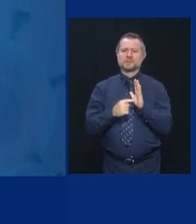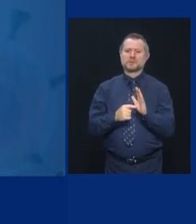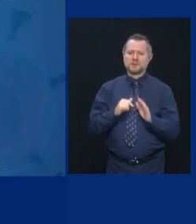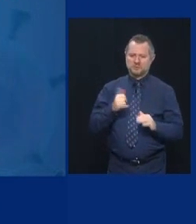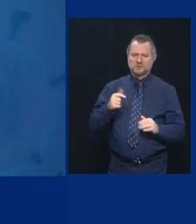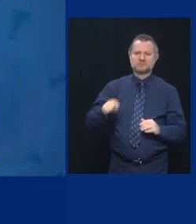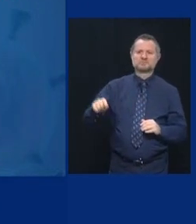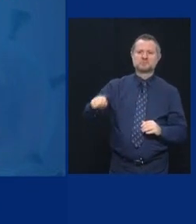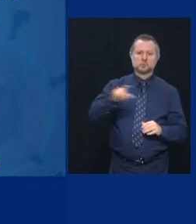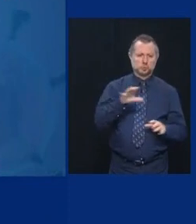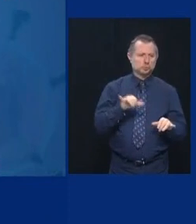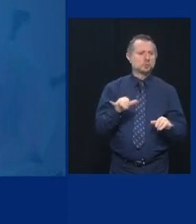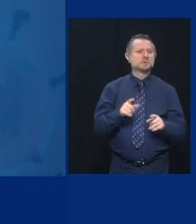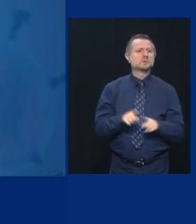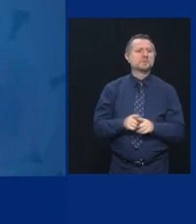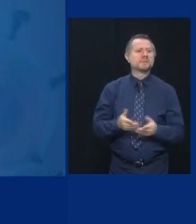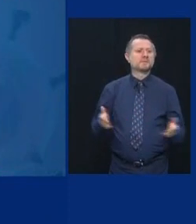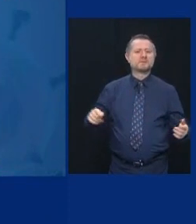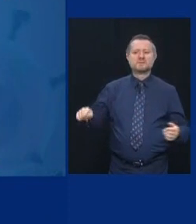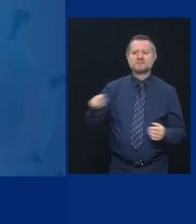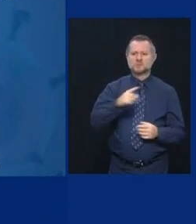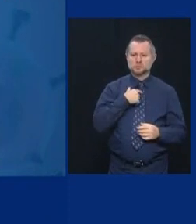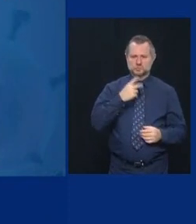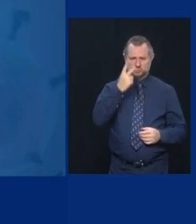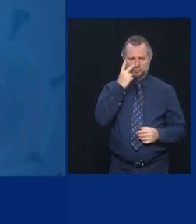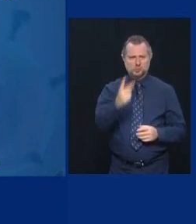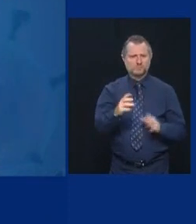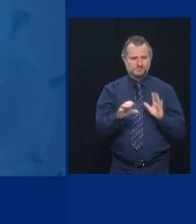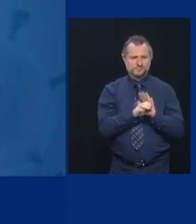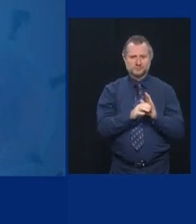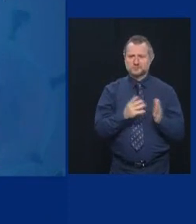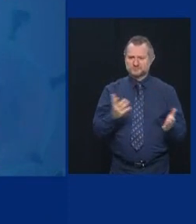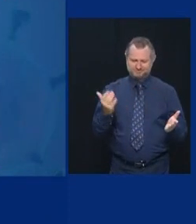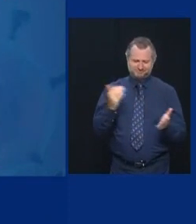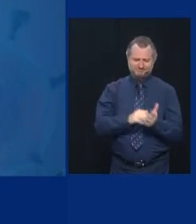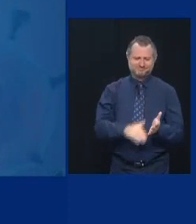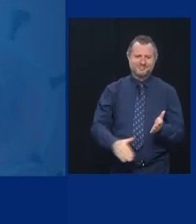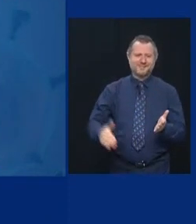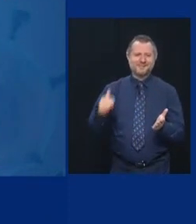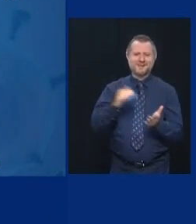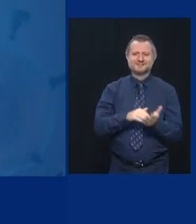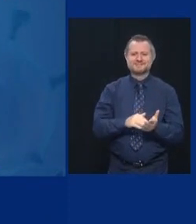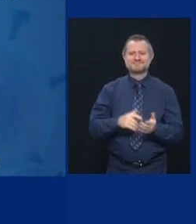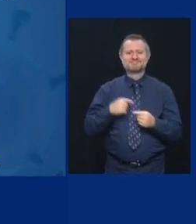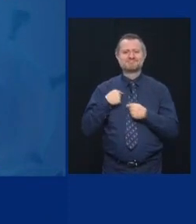You've all seen pictures like this for weeks.